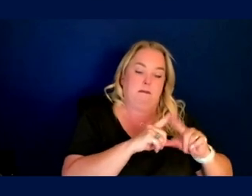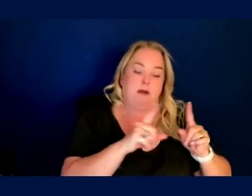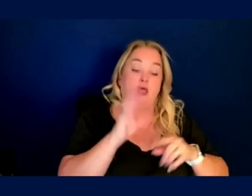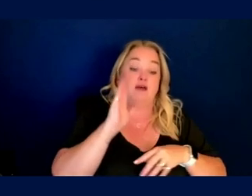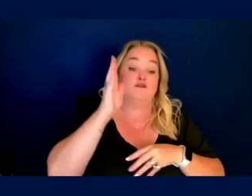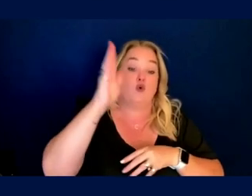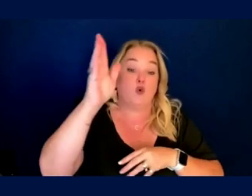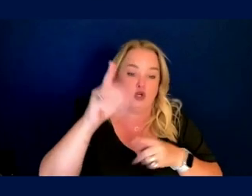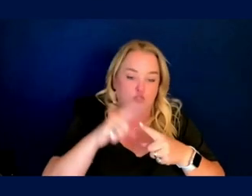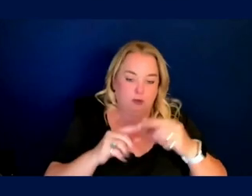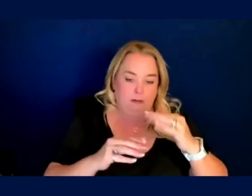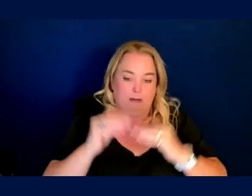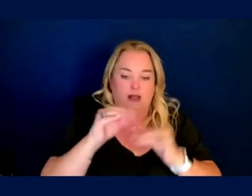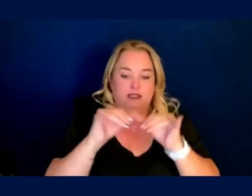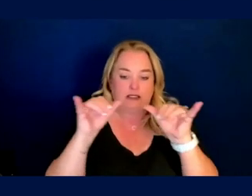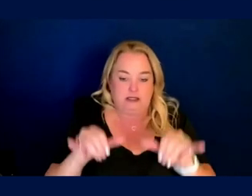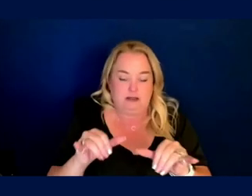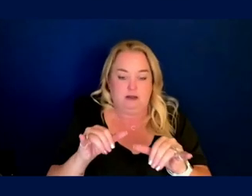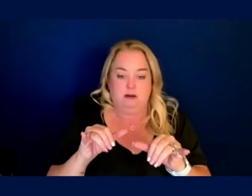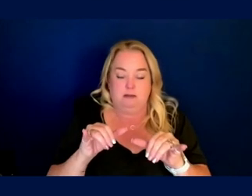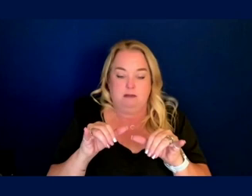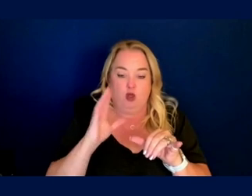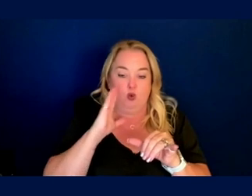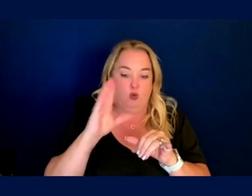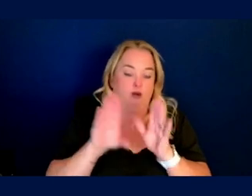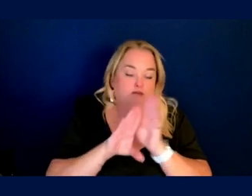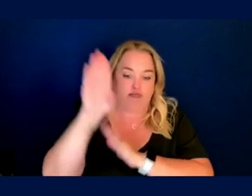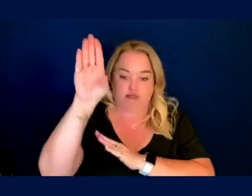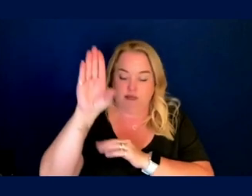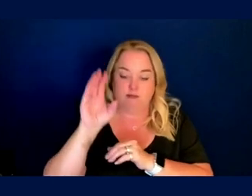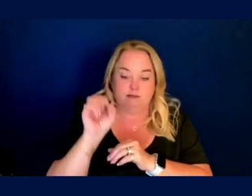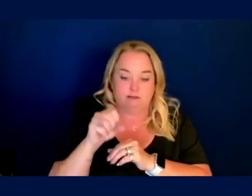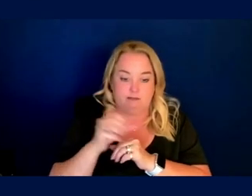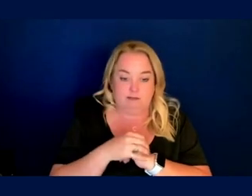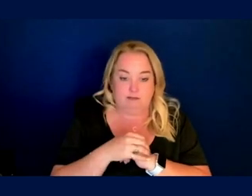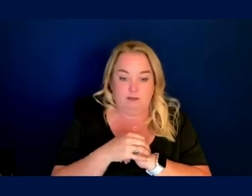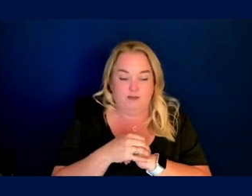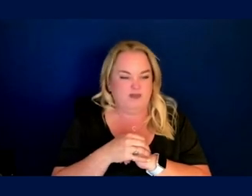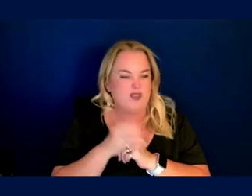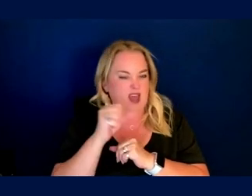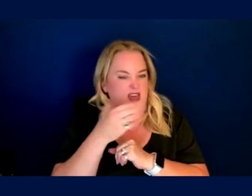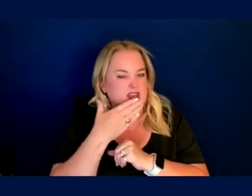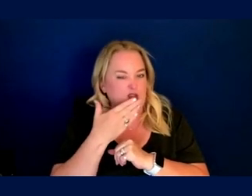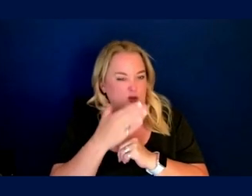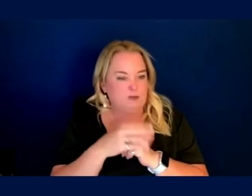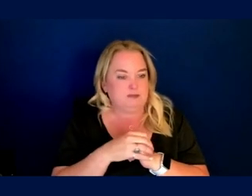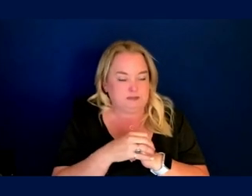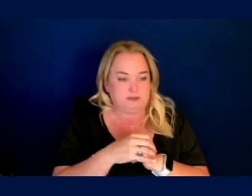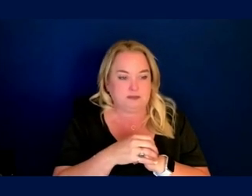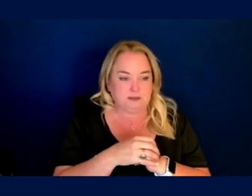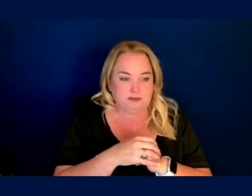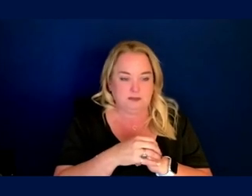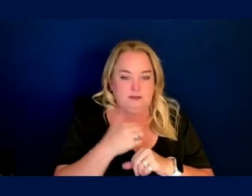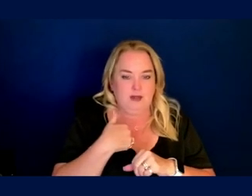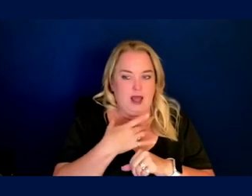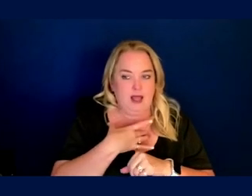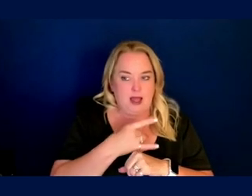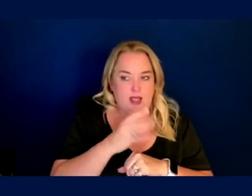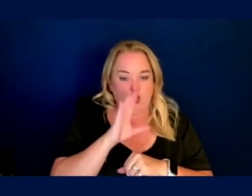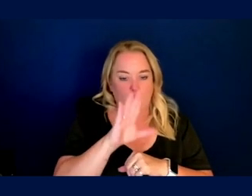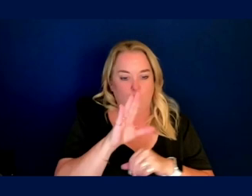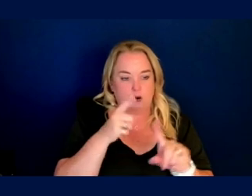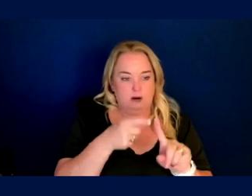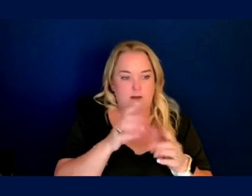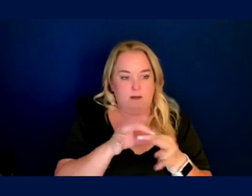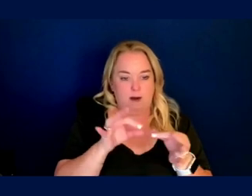and build a system that rightly works. And that would not be something. Yeah. Thank you. I love, I love the point that you start. I